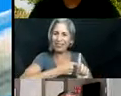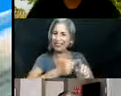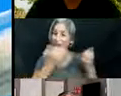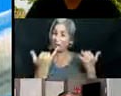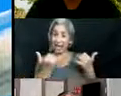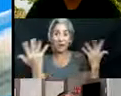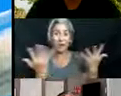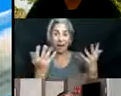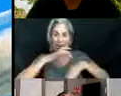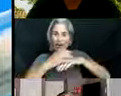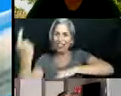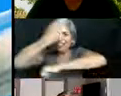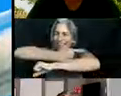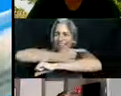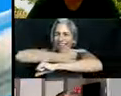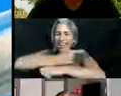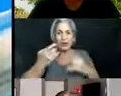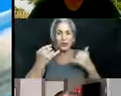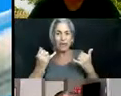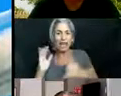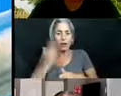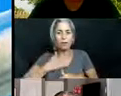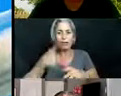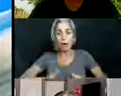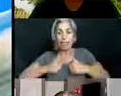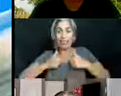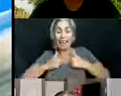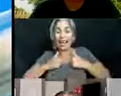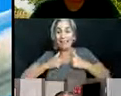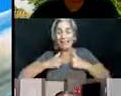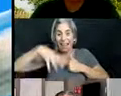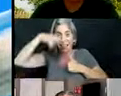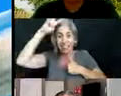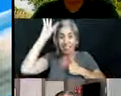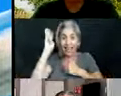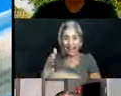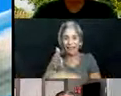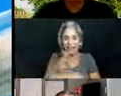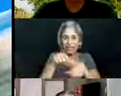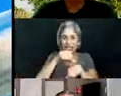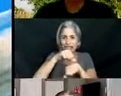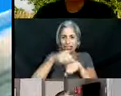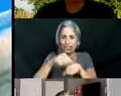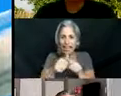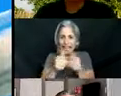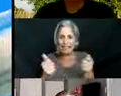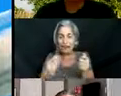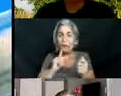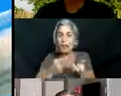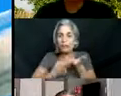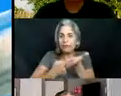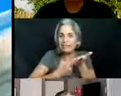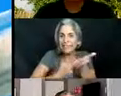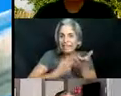day uh today we're going to be doing a live lionfish dissection and discussion where you'll get to learn about the